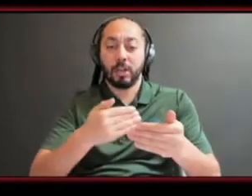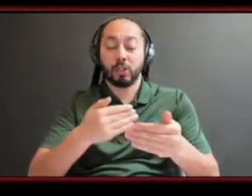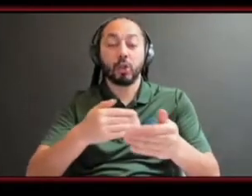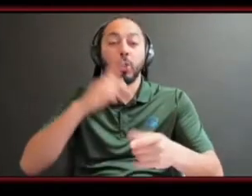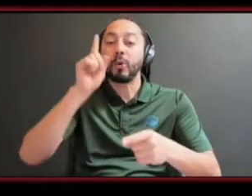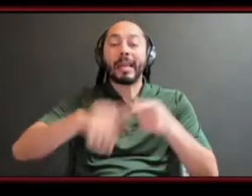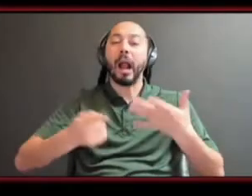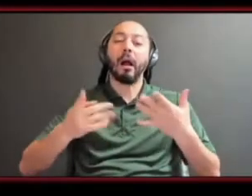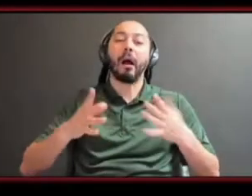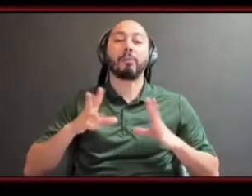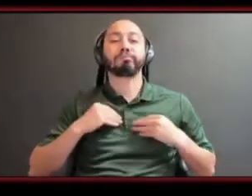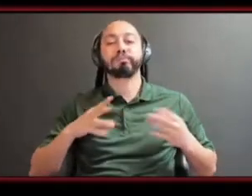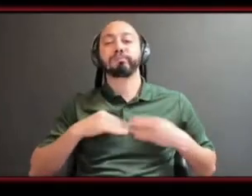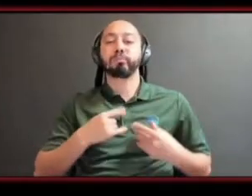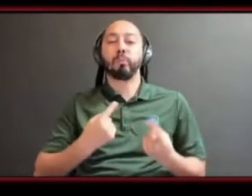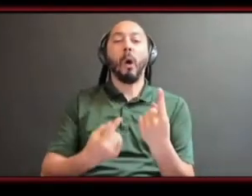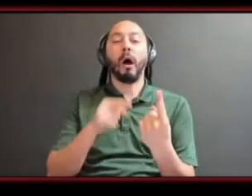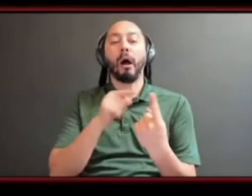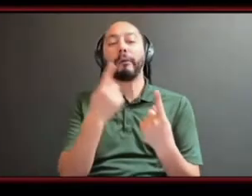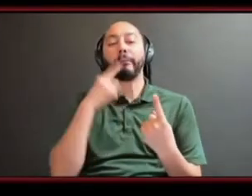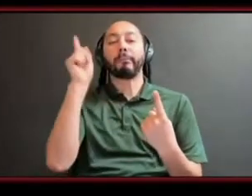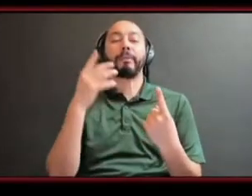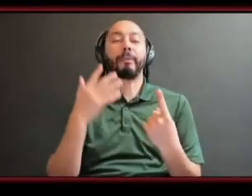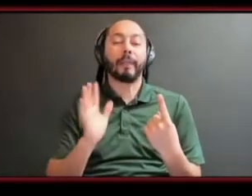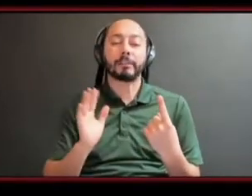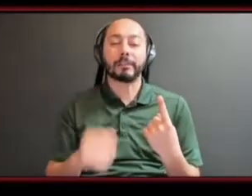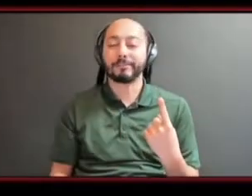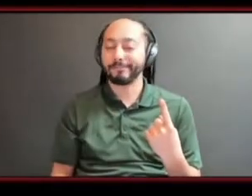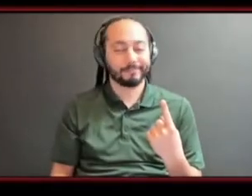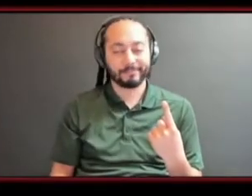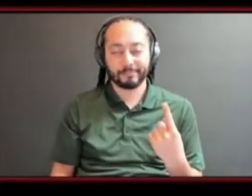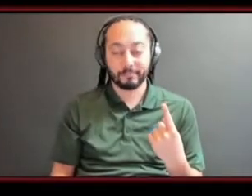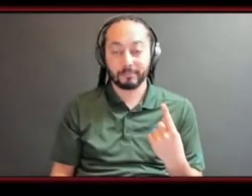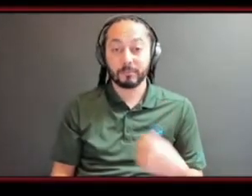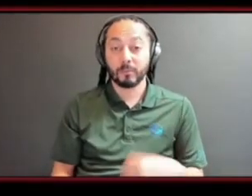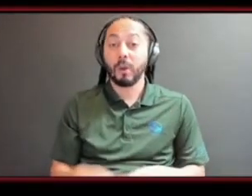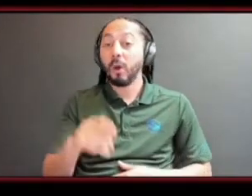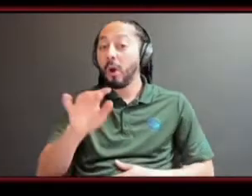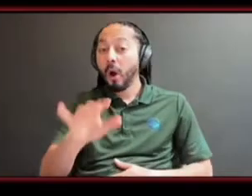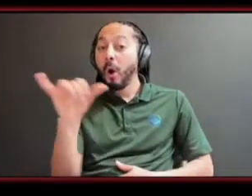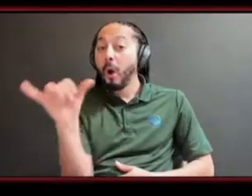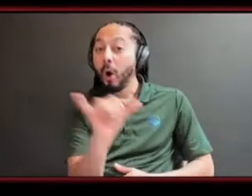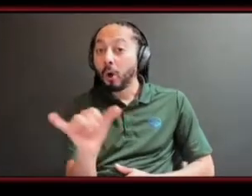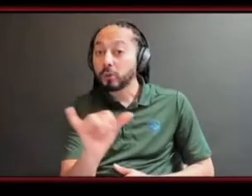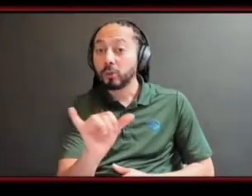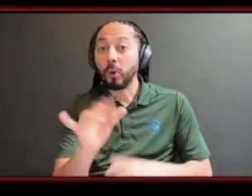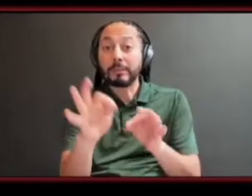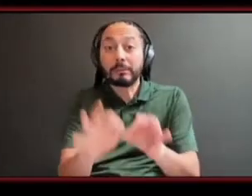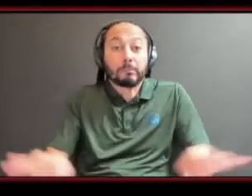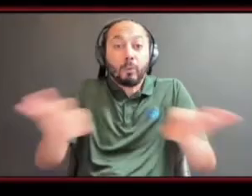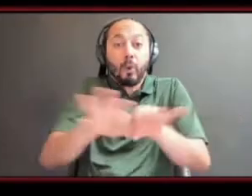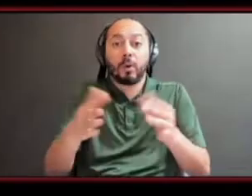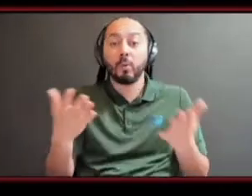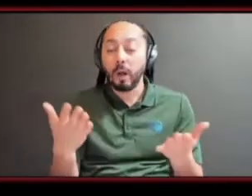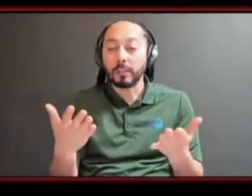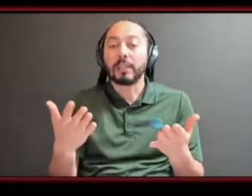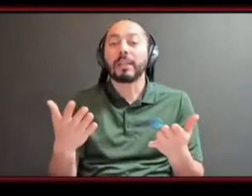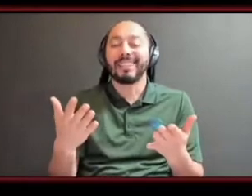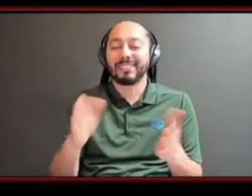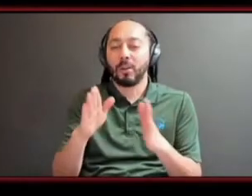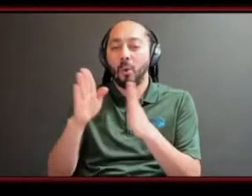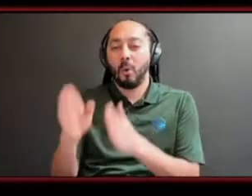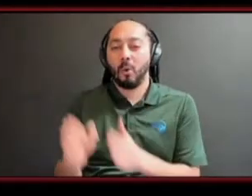organization i think is the big key because you still have your life you still have your family and you still have maybe your main job like me